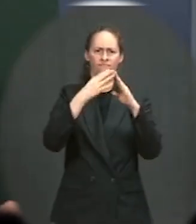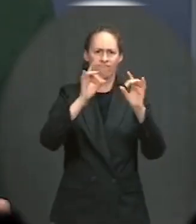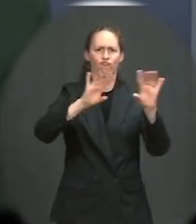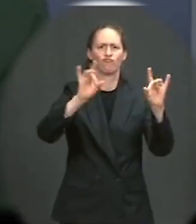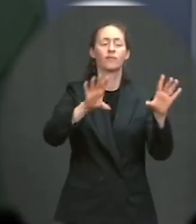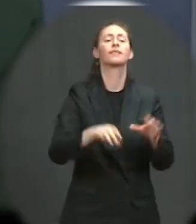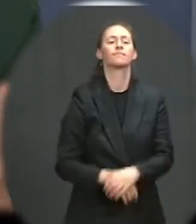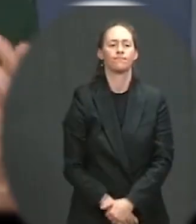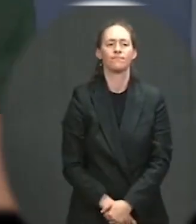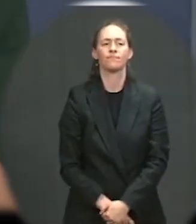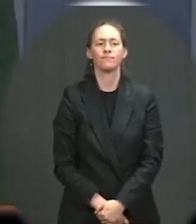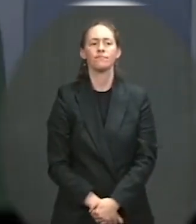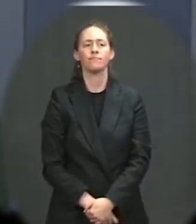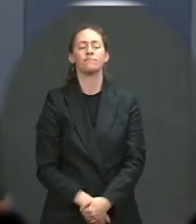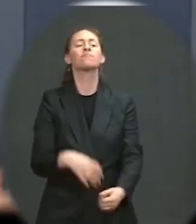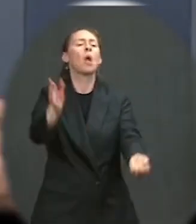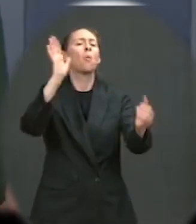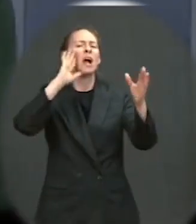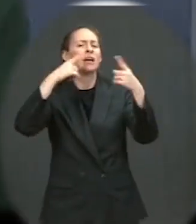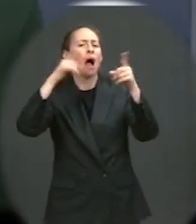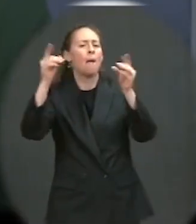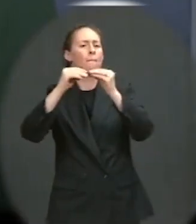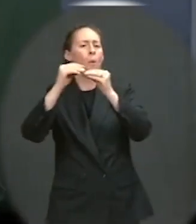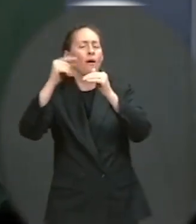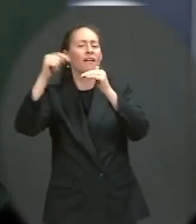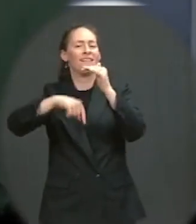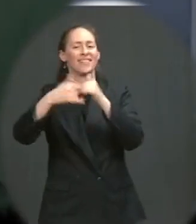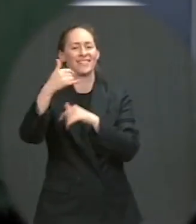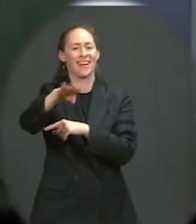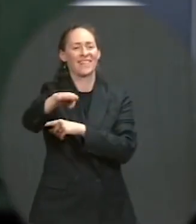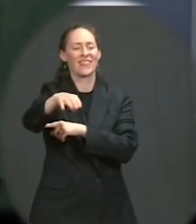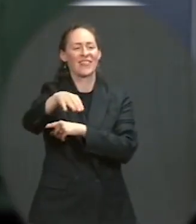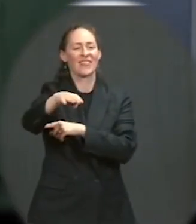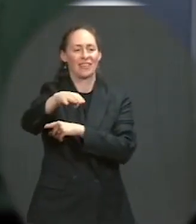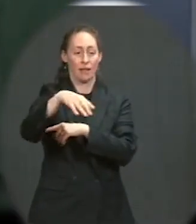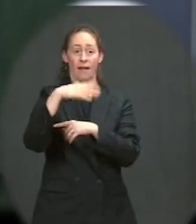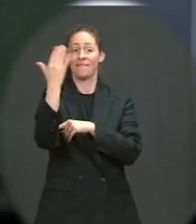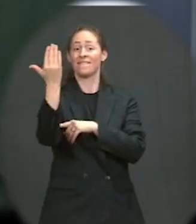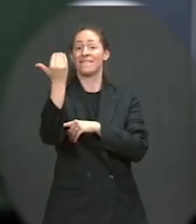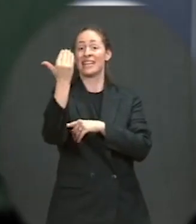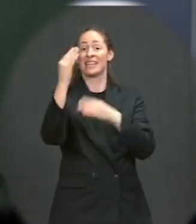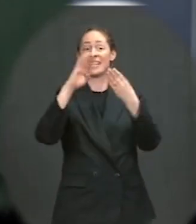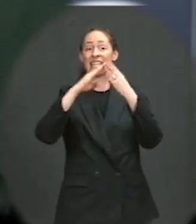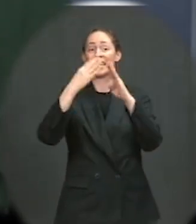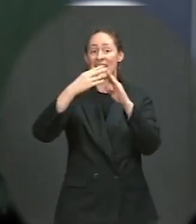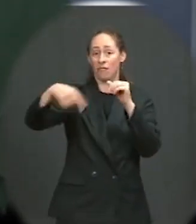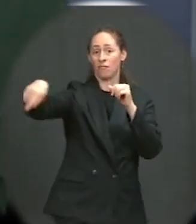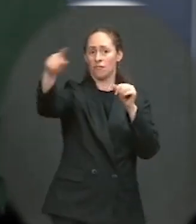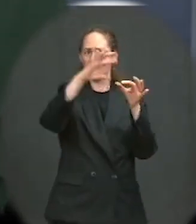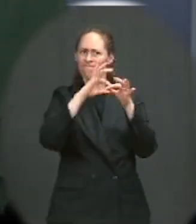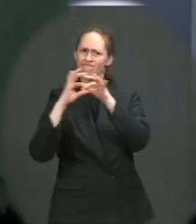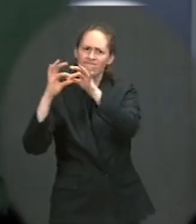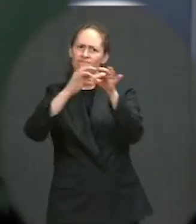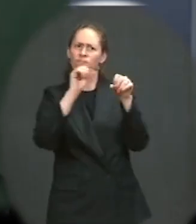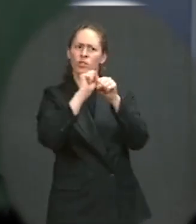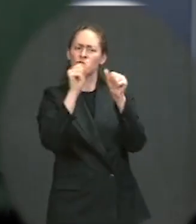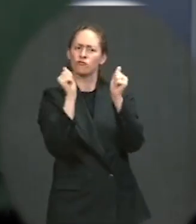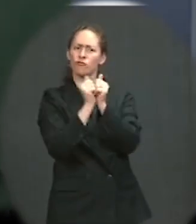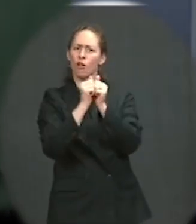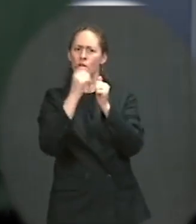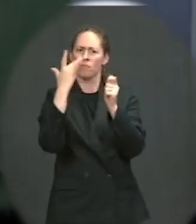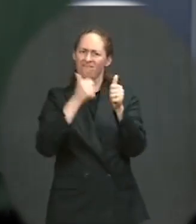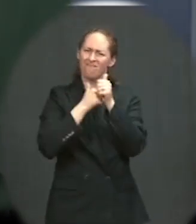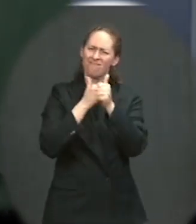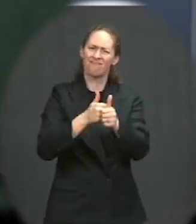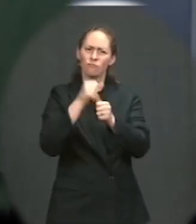I guess I should say, later this afternoon, as they stepped forward to join the Collaborative because they're committed to using these strategies as a tool to reducing the scourge